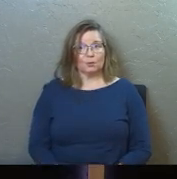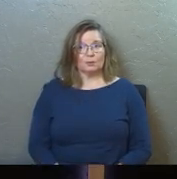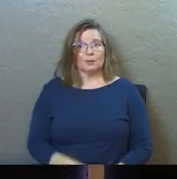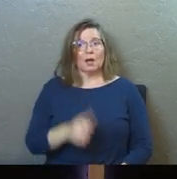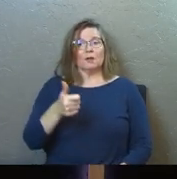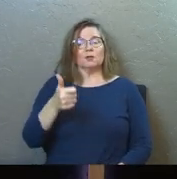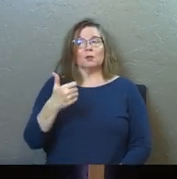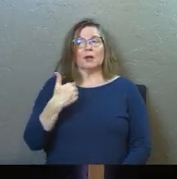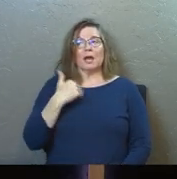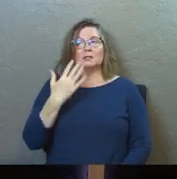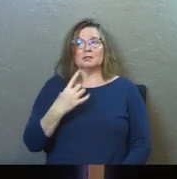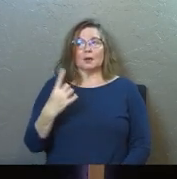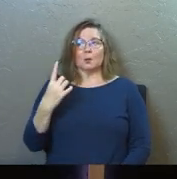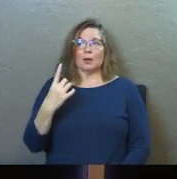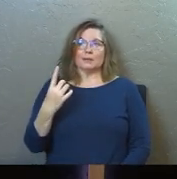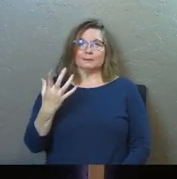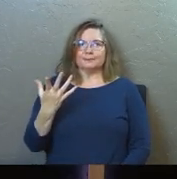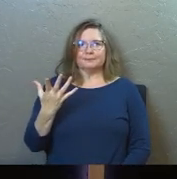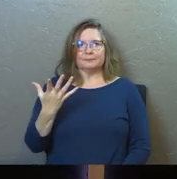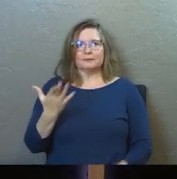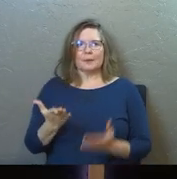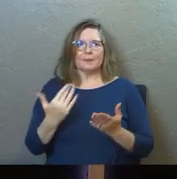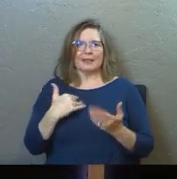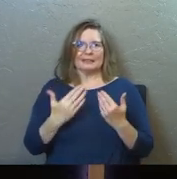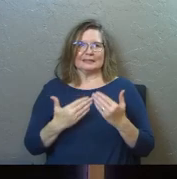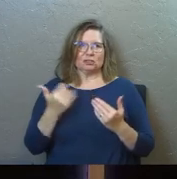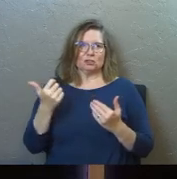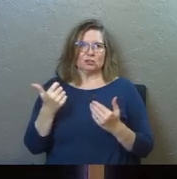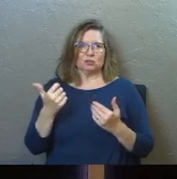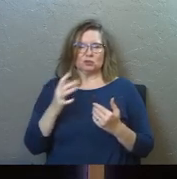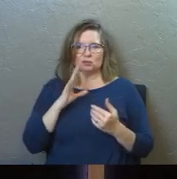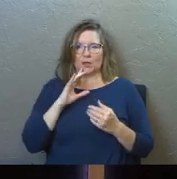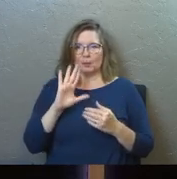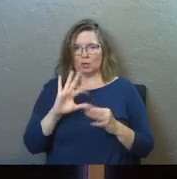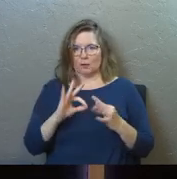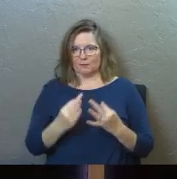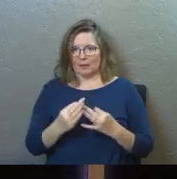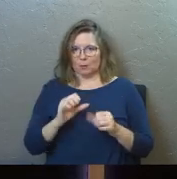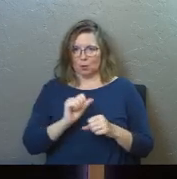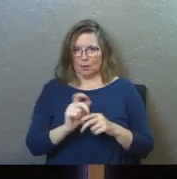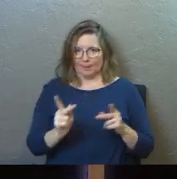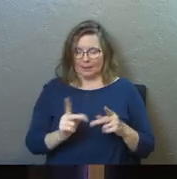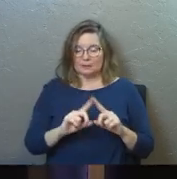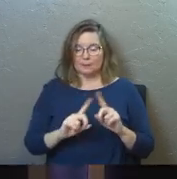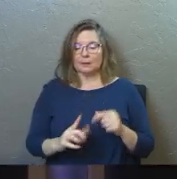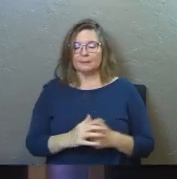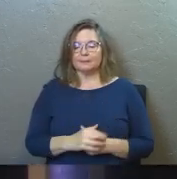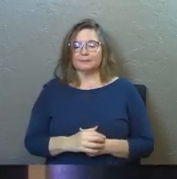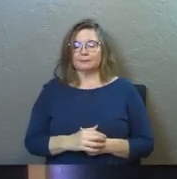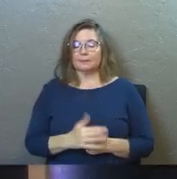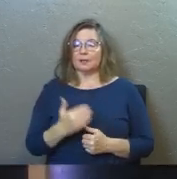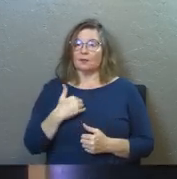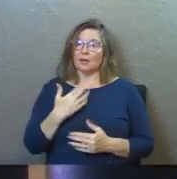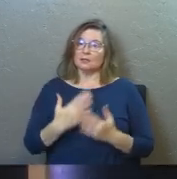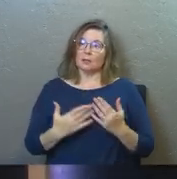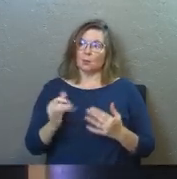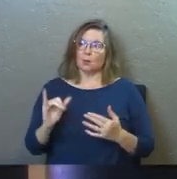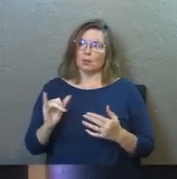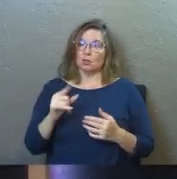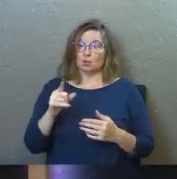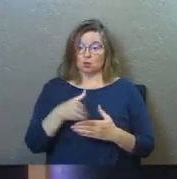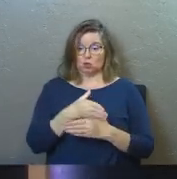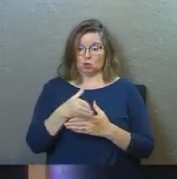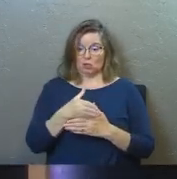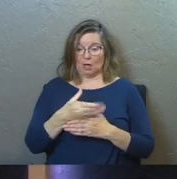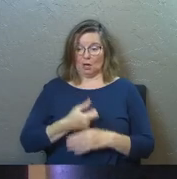Have you ever had somebody, and again, maybe this is easier to talk about in your family or your workplace, but have you ever had someone where it's like